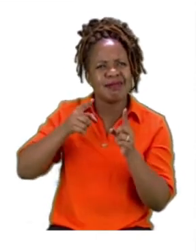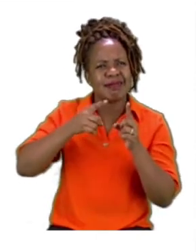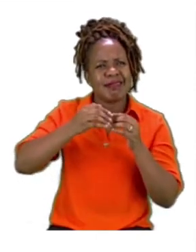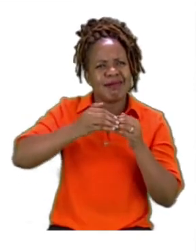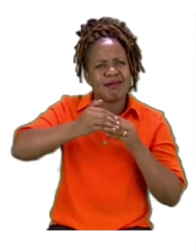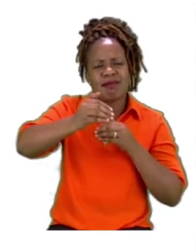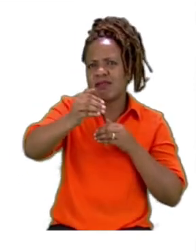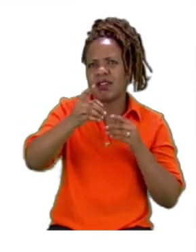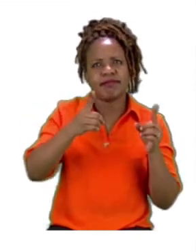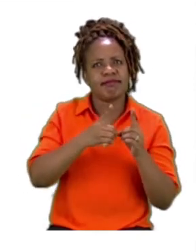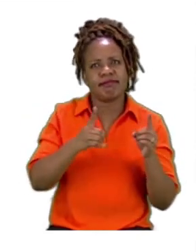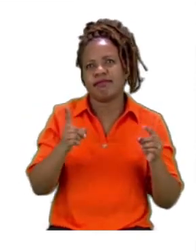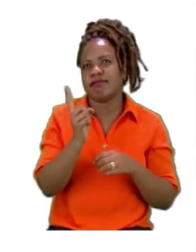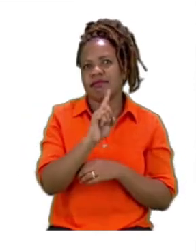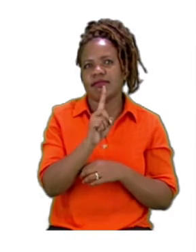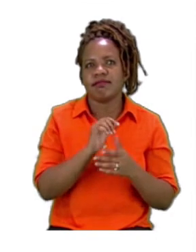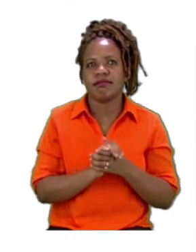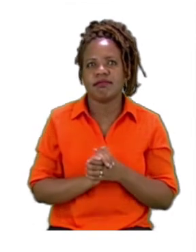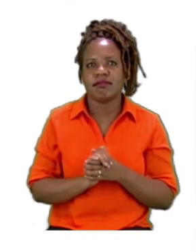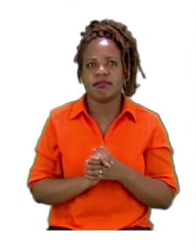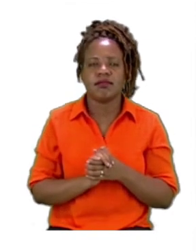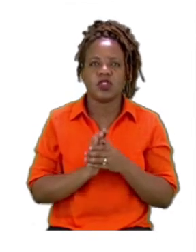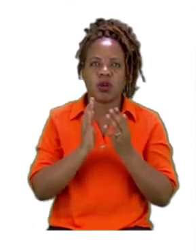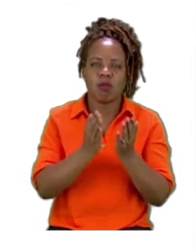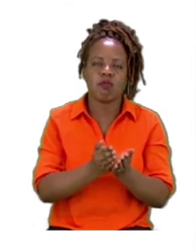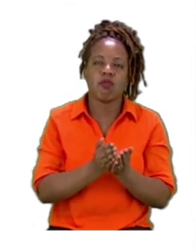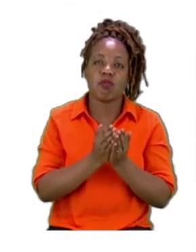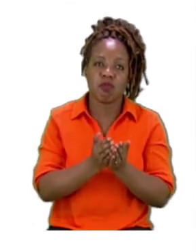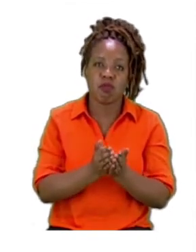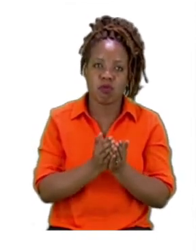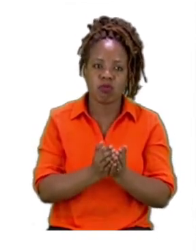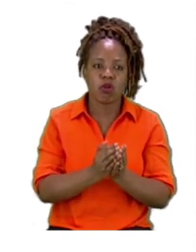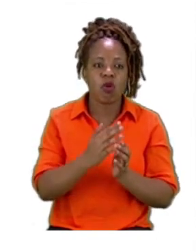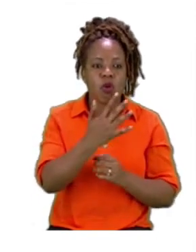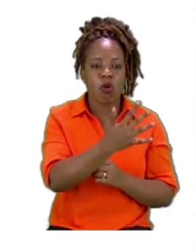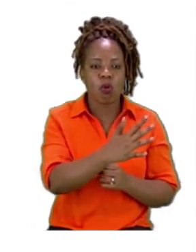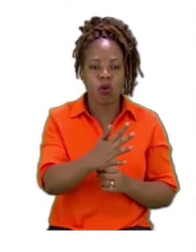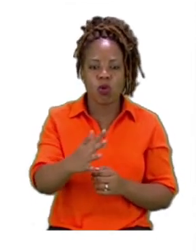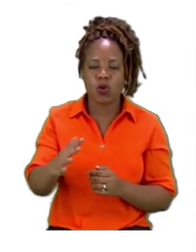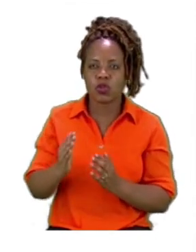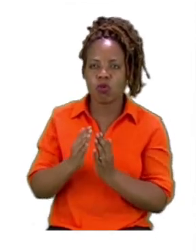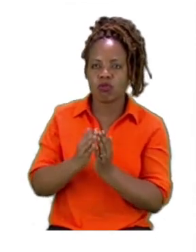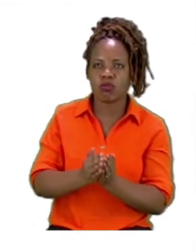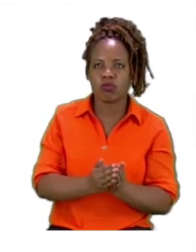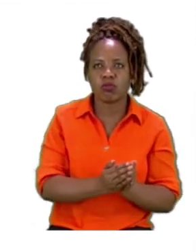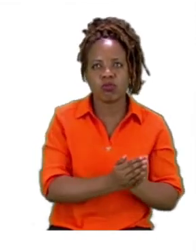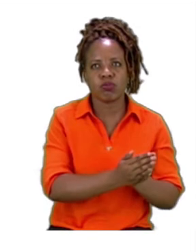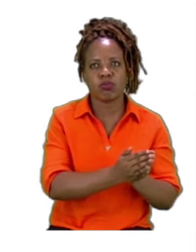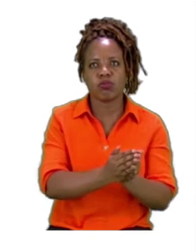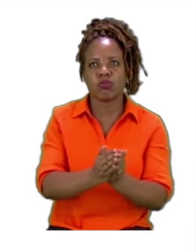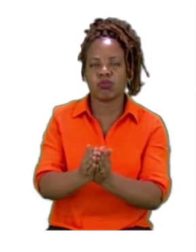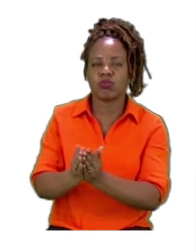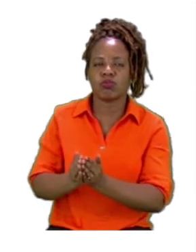A boat is part of water transport. It is used to travel in the